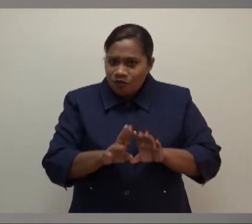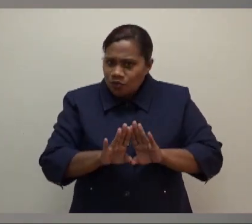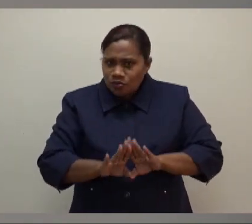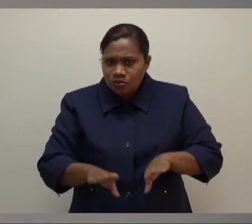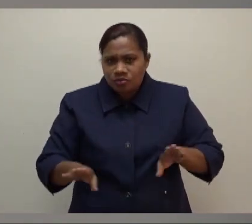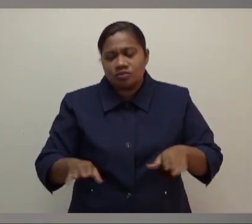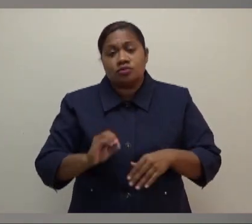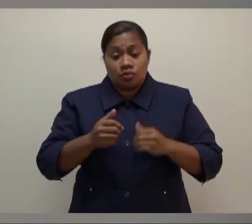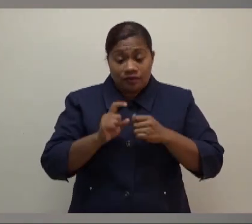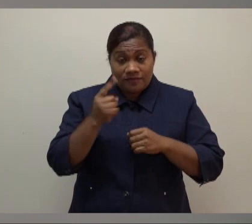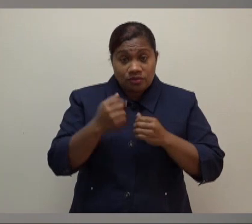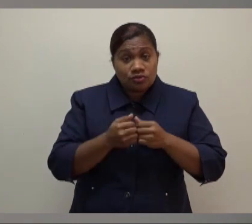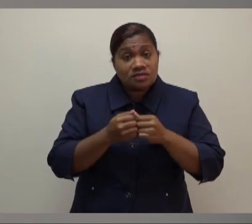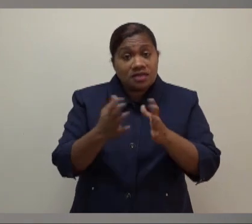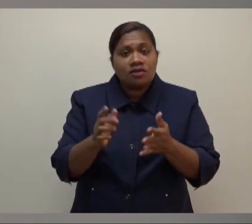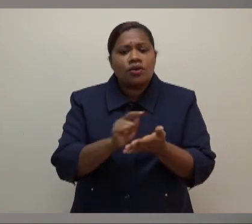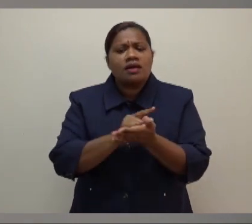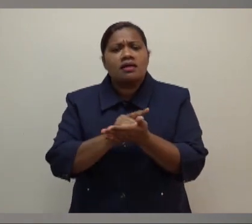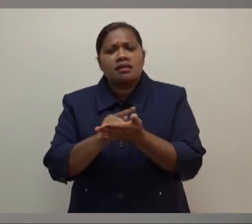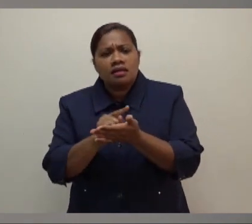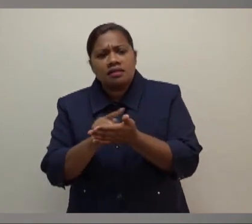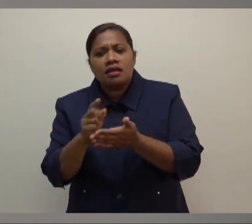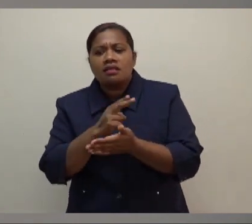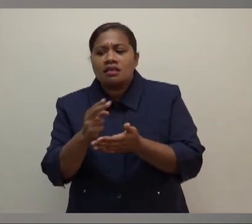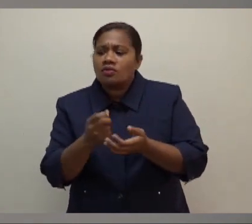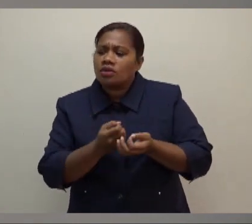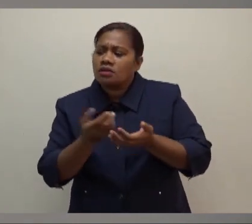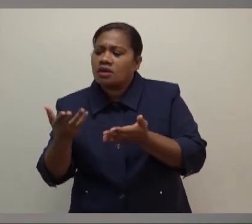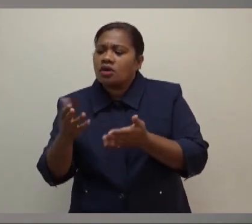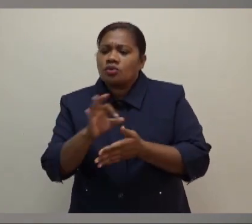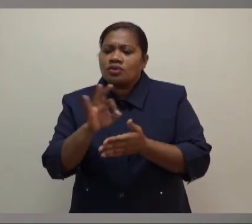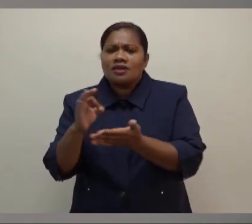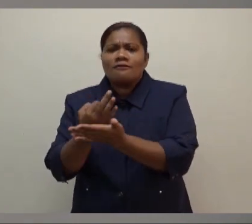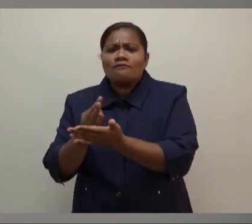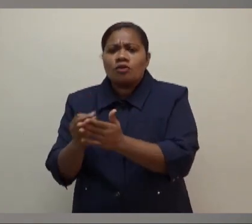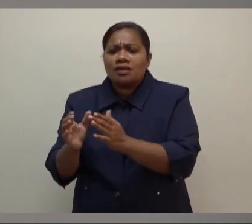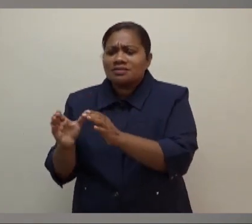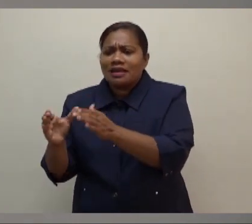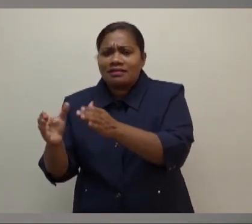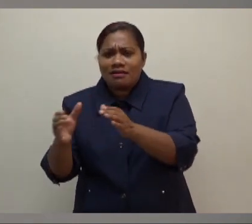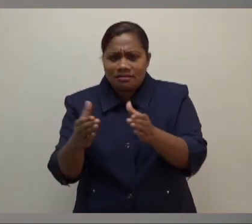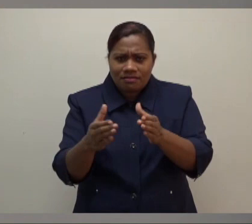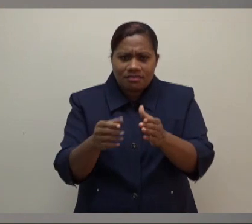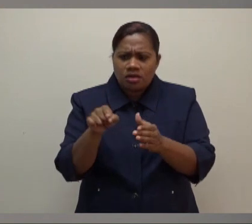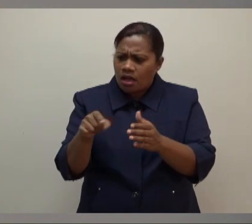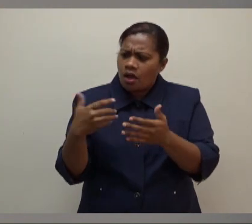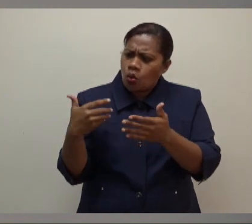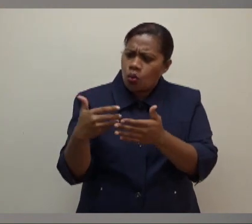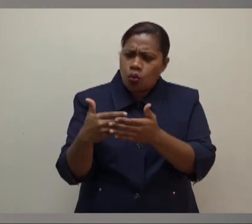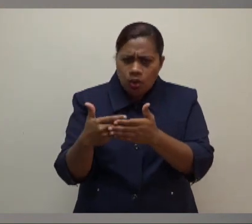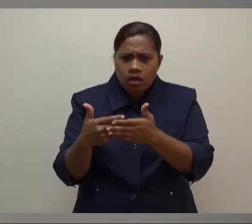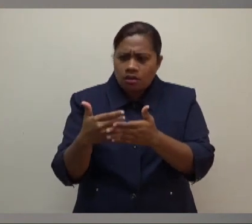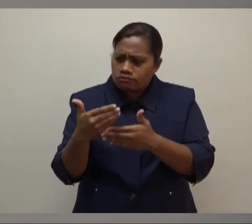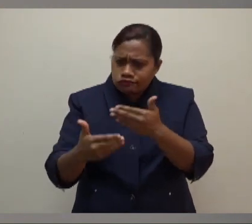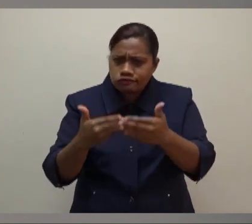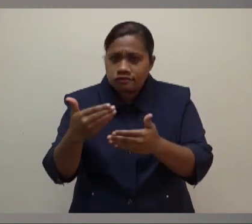through FNPF and later extended the support to the informal sector. The fight, of course, we knew was a long one. And at many points, we